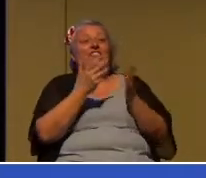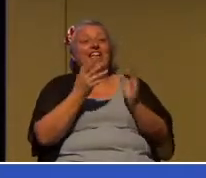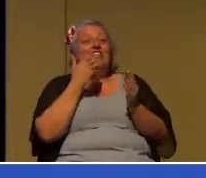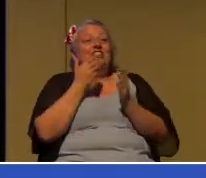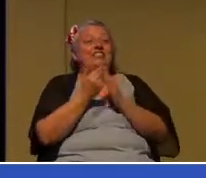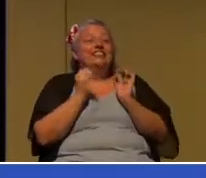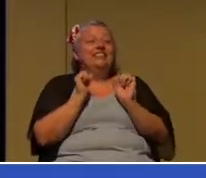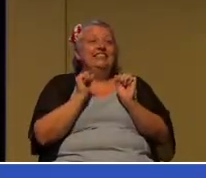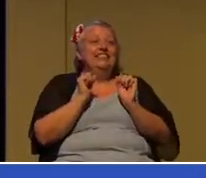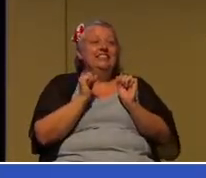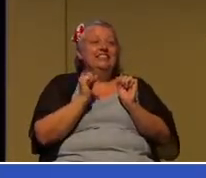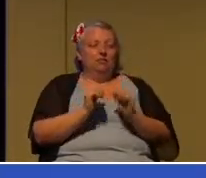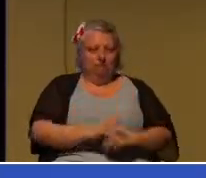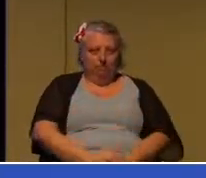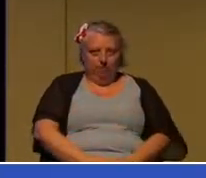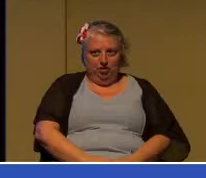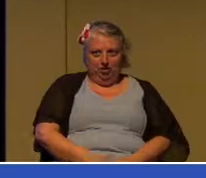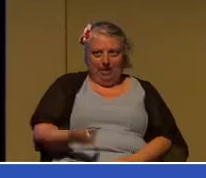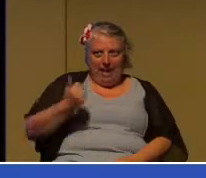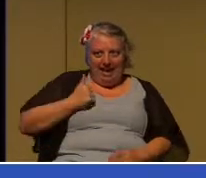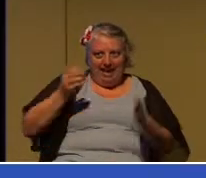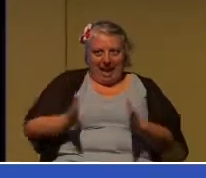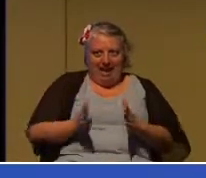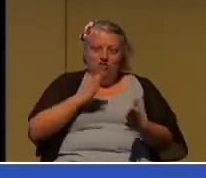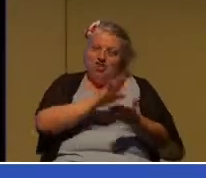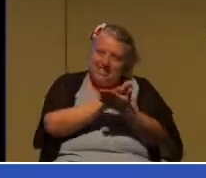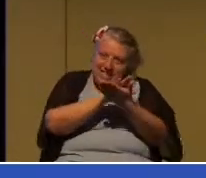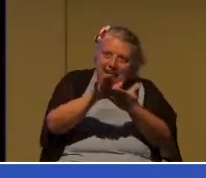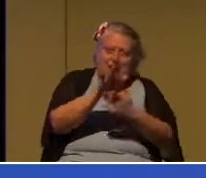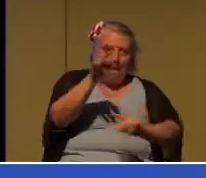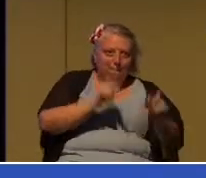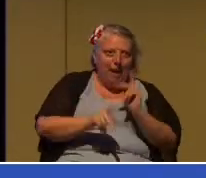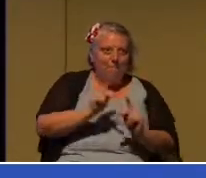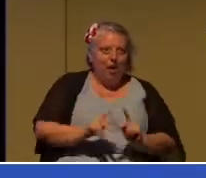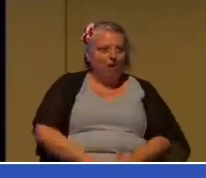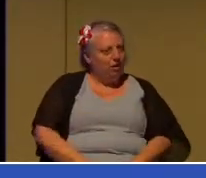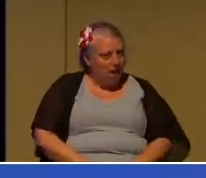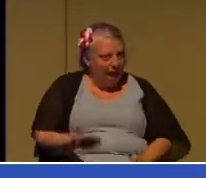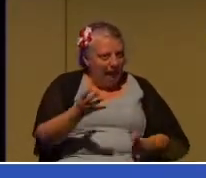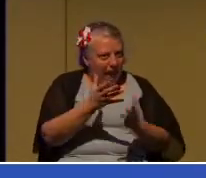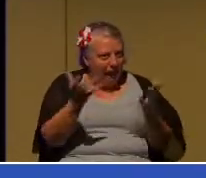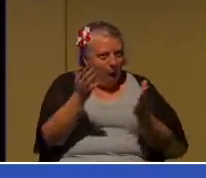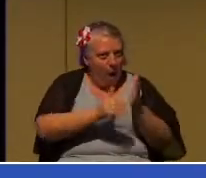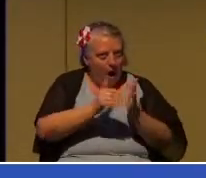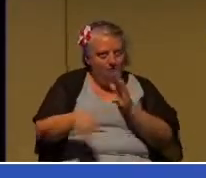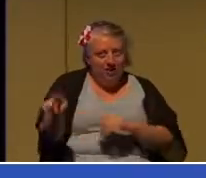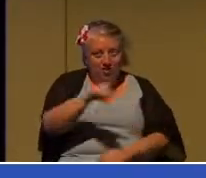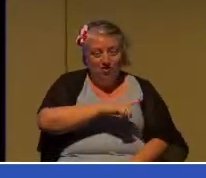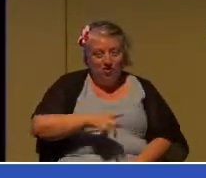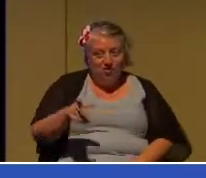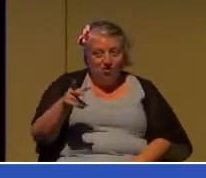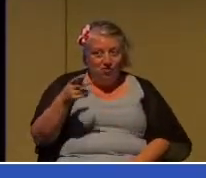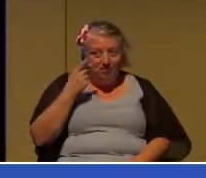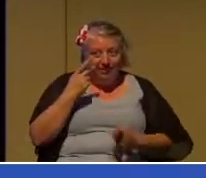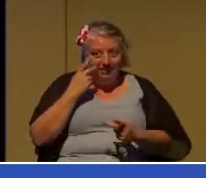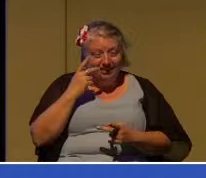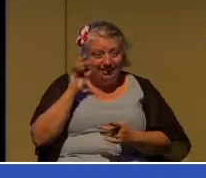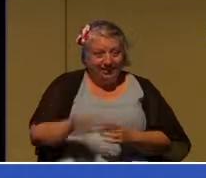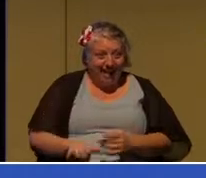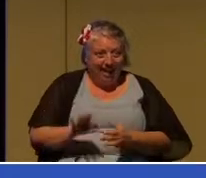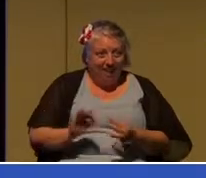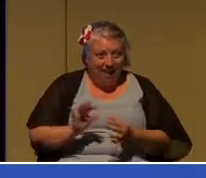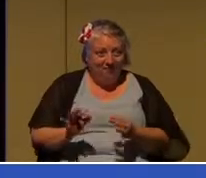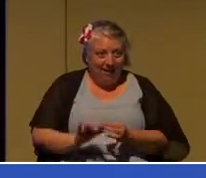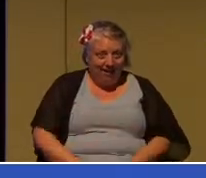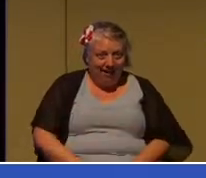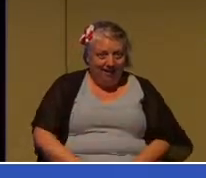Canadians are nice people. How many times haven't you heard that this weekend? There may be other people who are